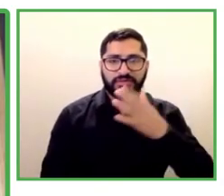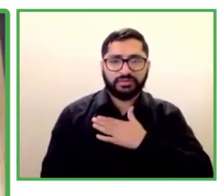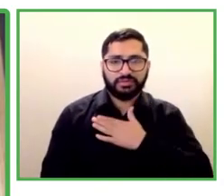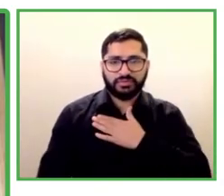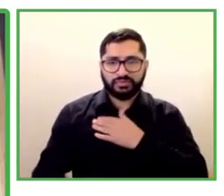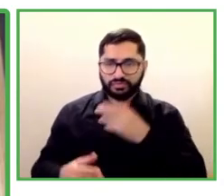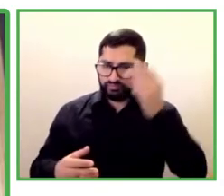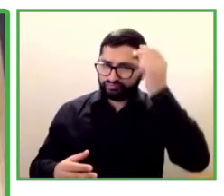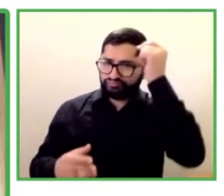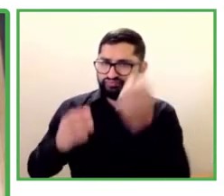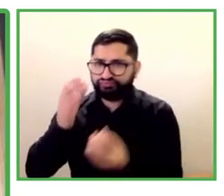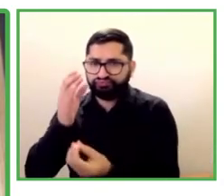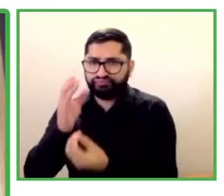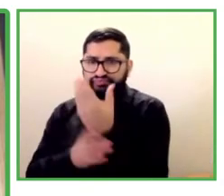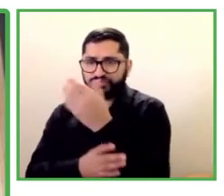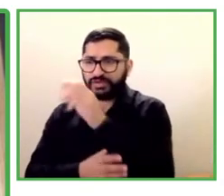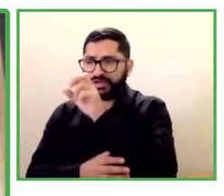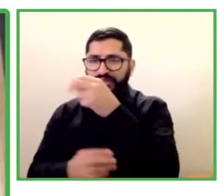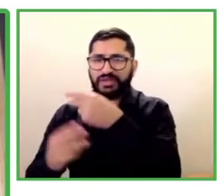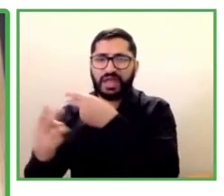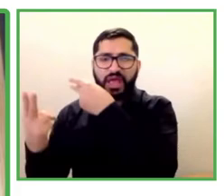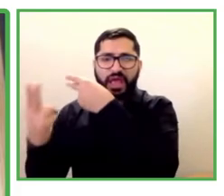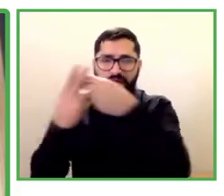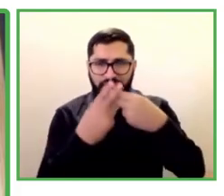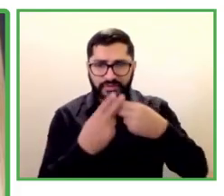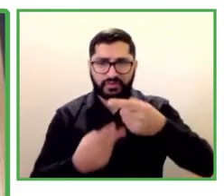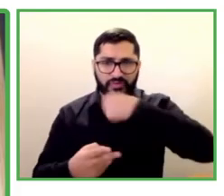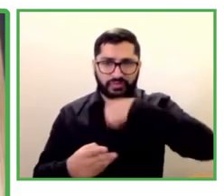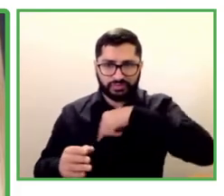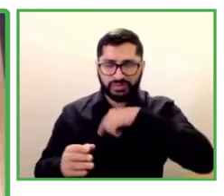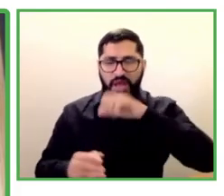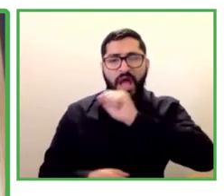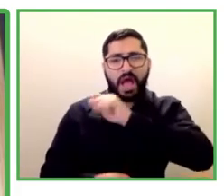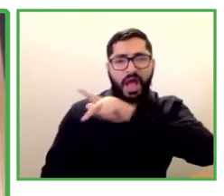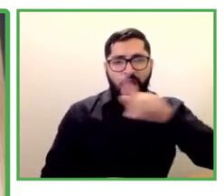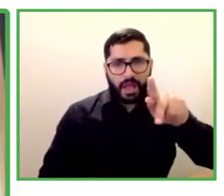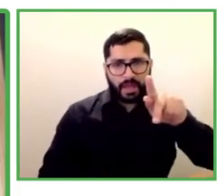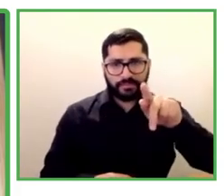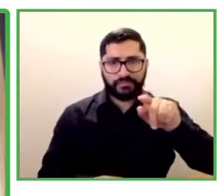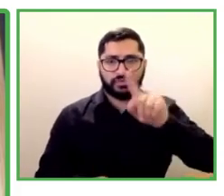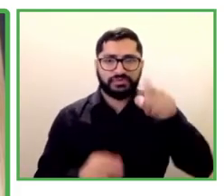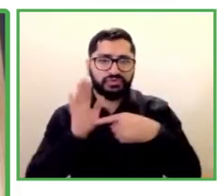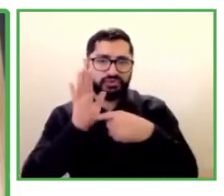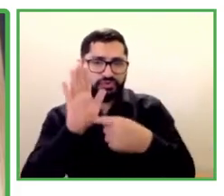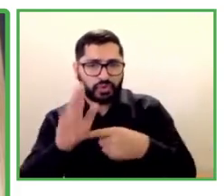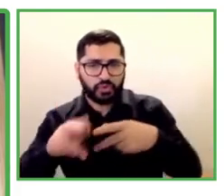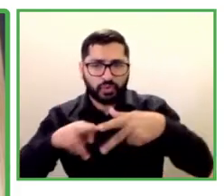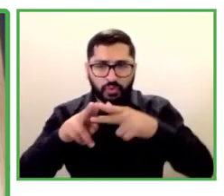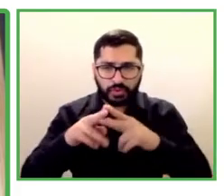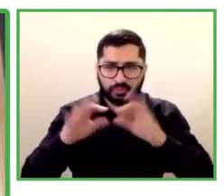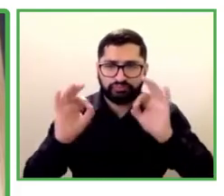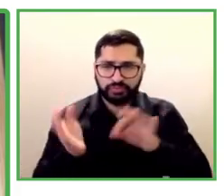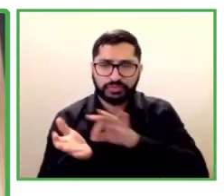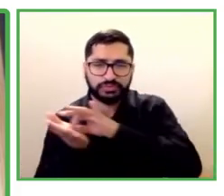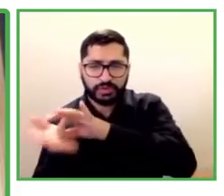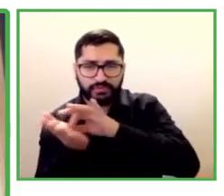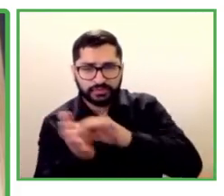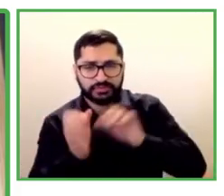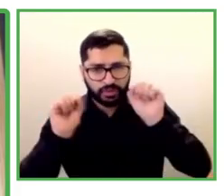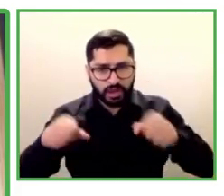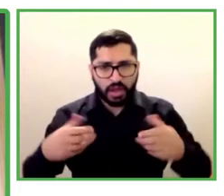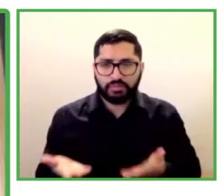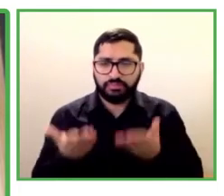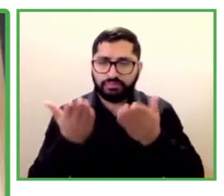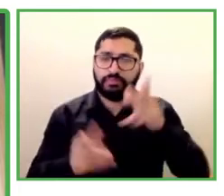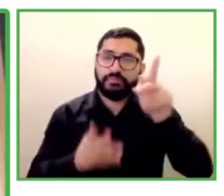as a service tool, we aim not only to give access to, for instance, cinema experiences,